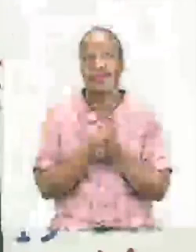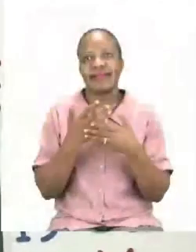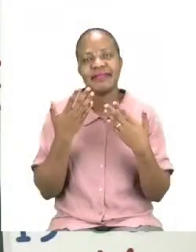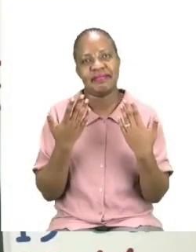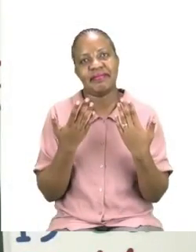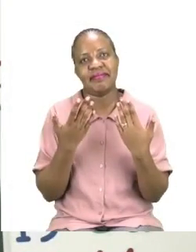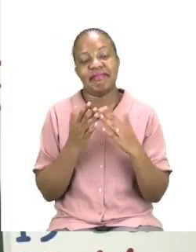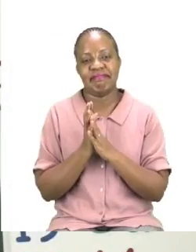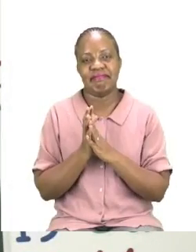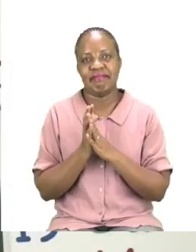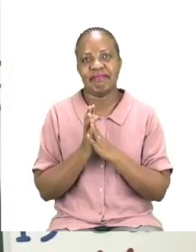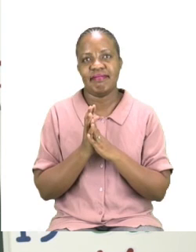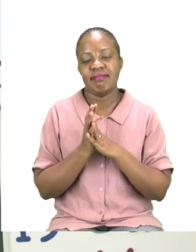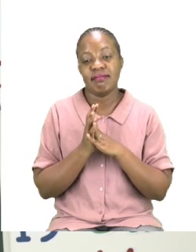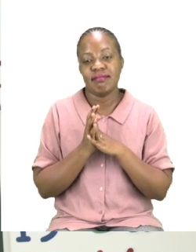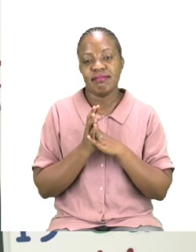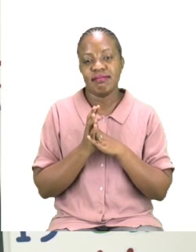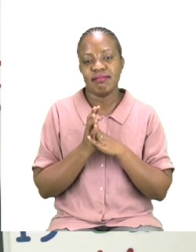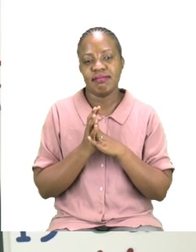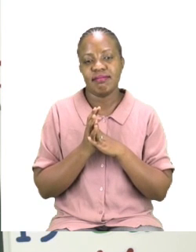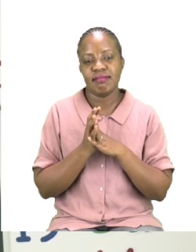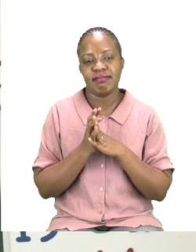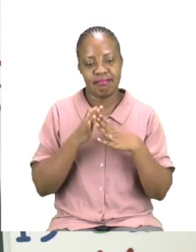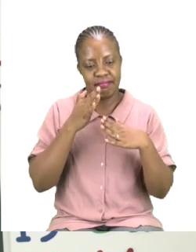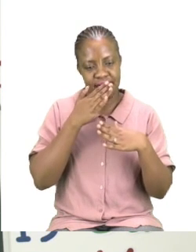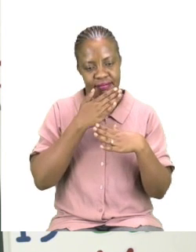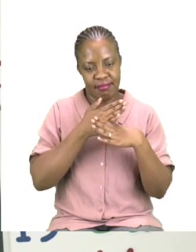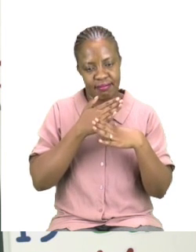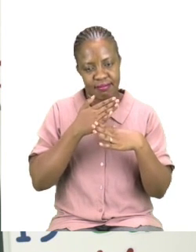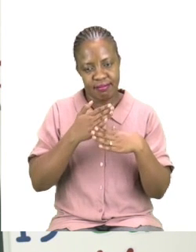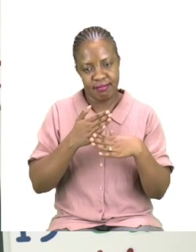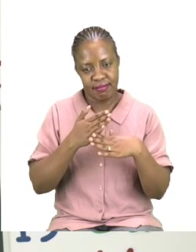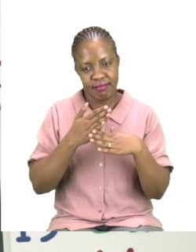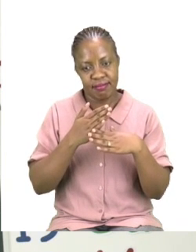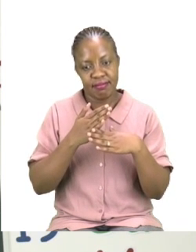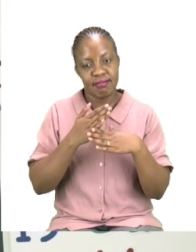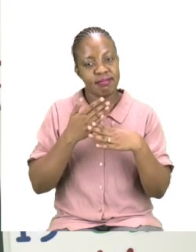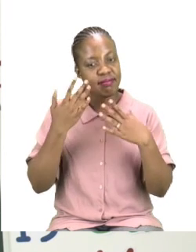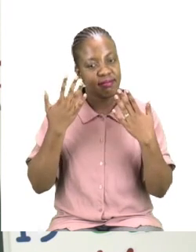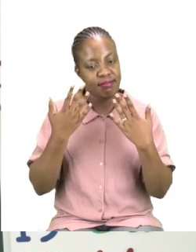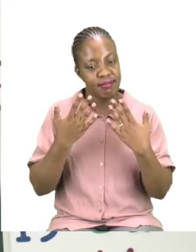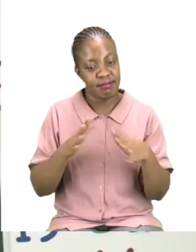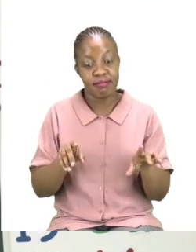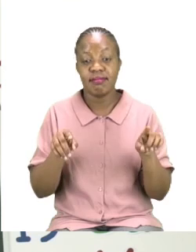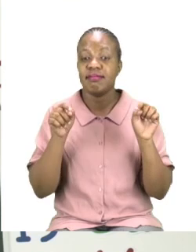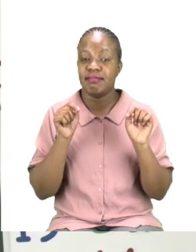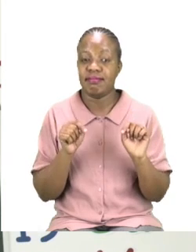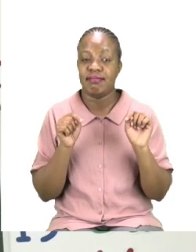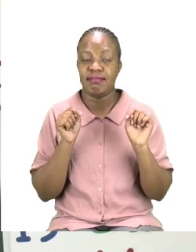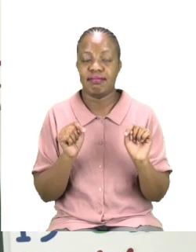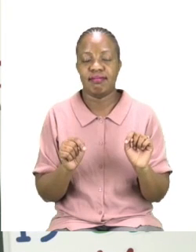We are now done with all of our exercises for today. I hope your butterfly